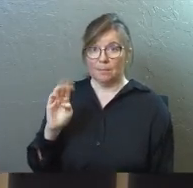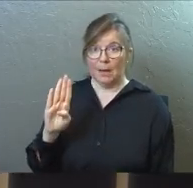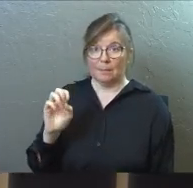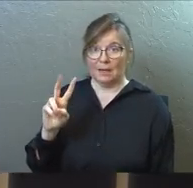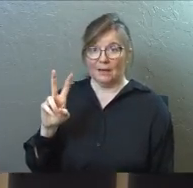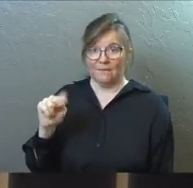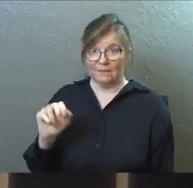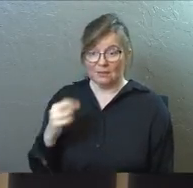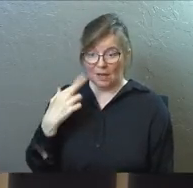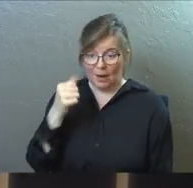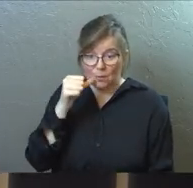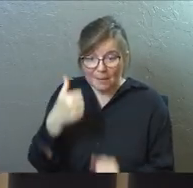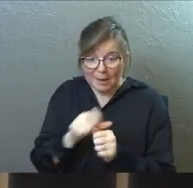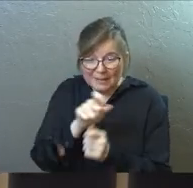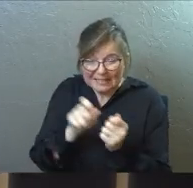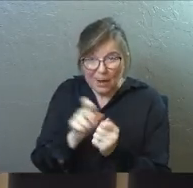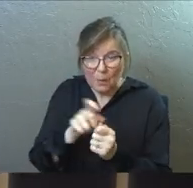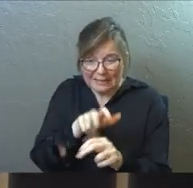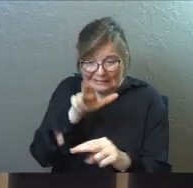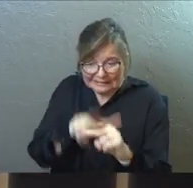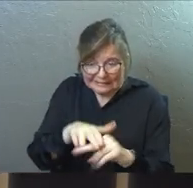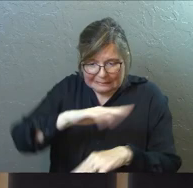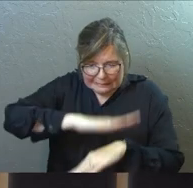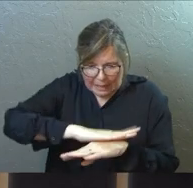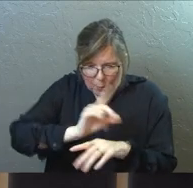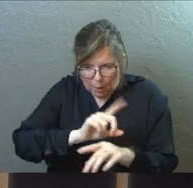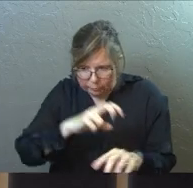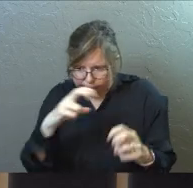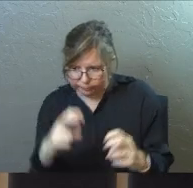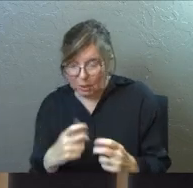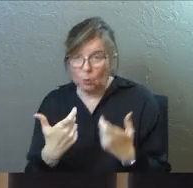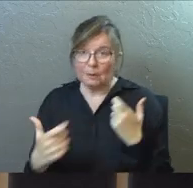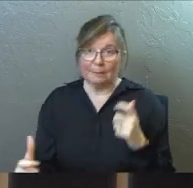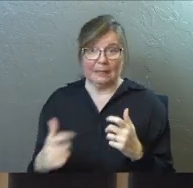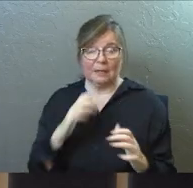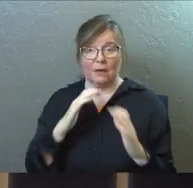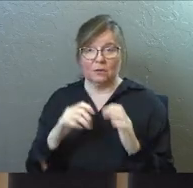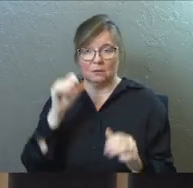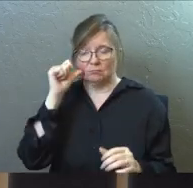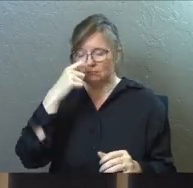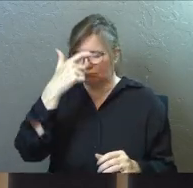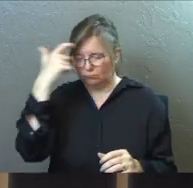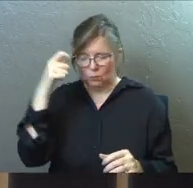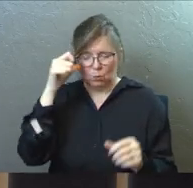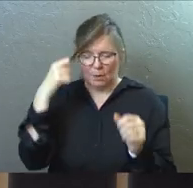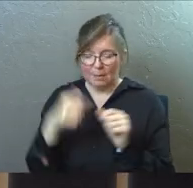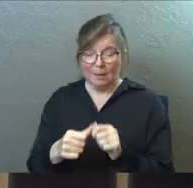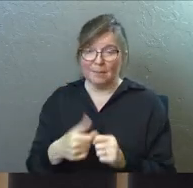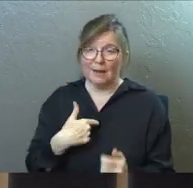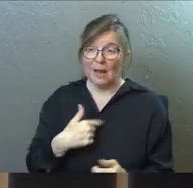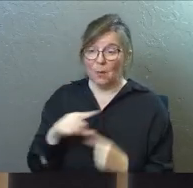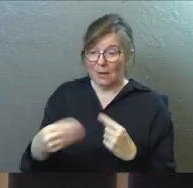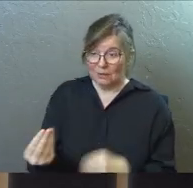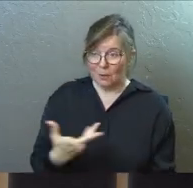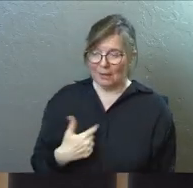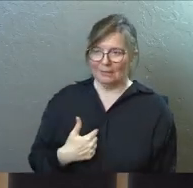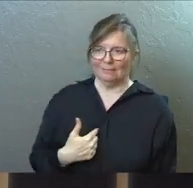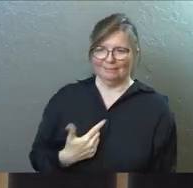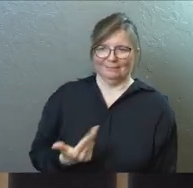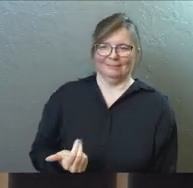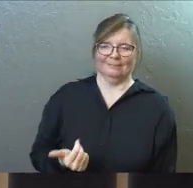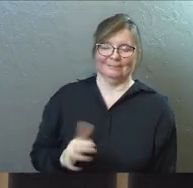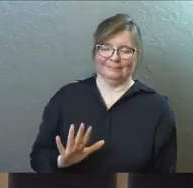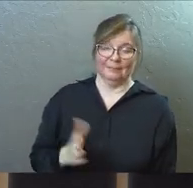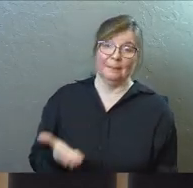and I remember exactly where I was sitting in the restaurant when he told me that, because it's that big of a conversation. I might have laughed at him when he said it. I